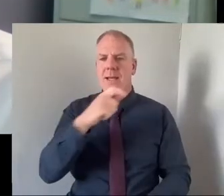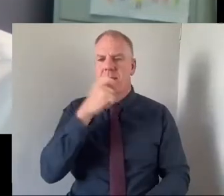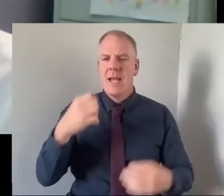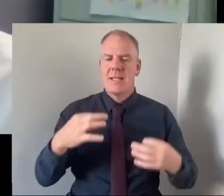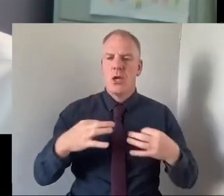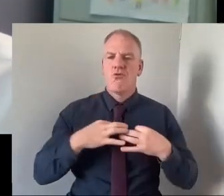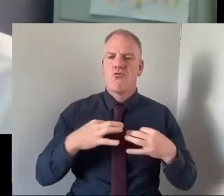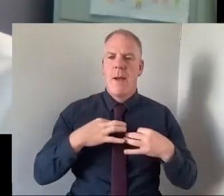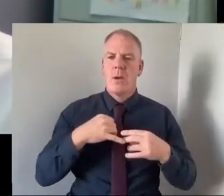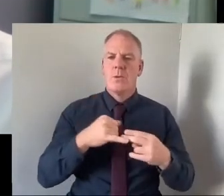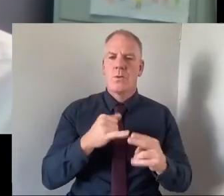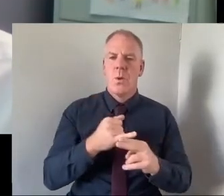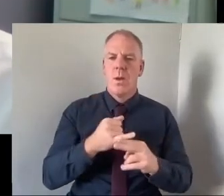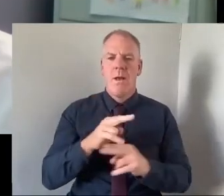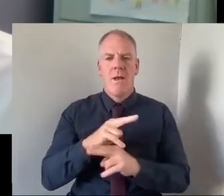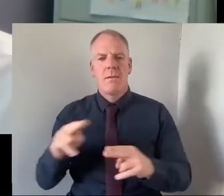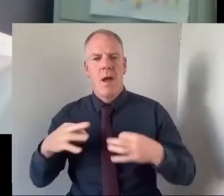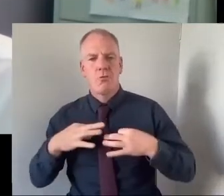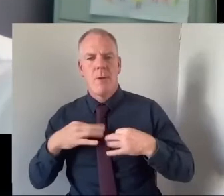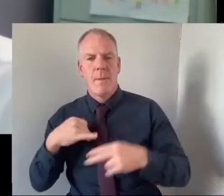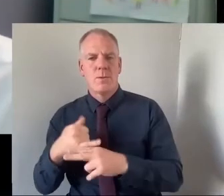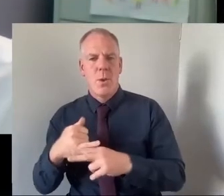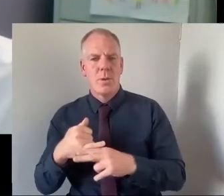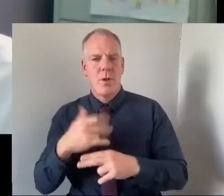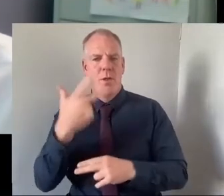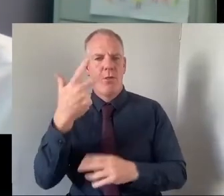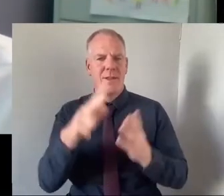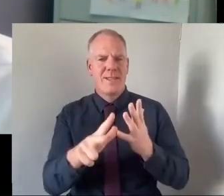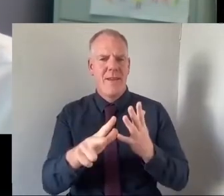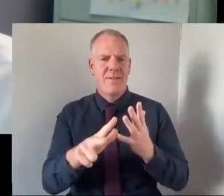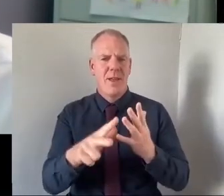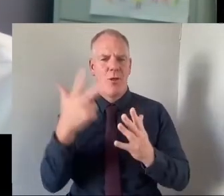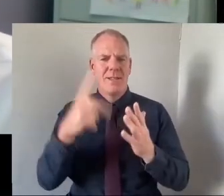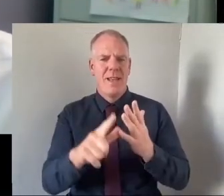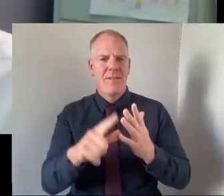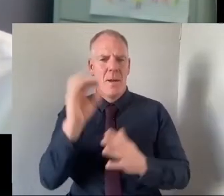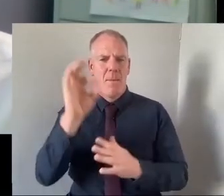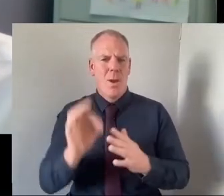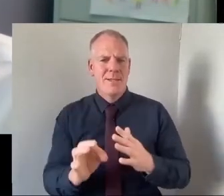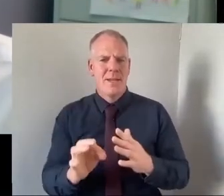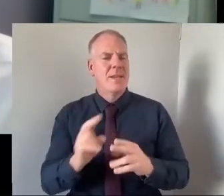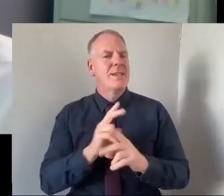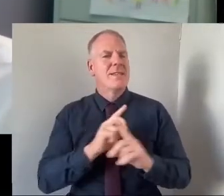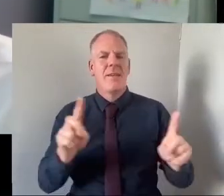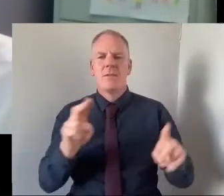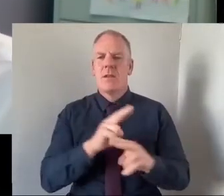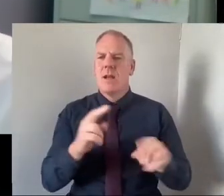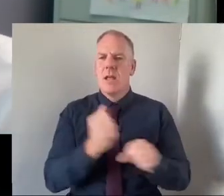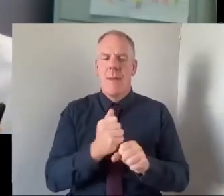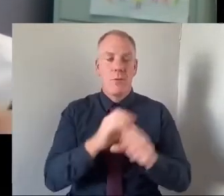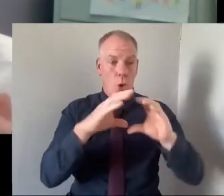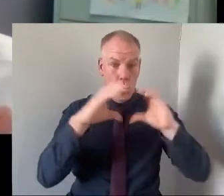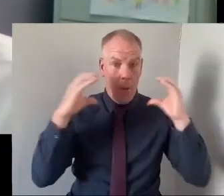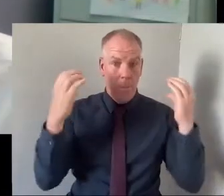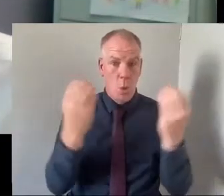and non-grammar schools is 37 percentage points. So the differences are not necessarily between the two communities,